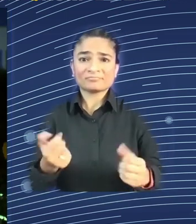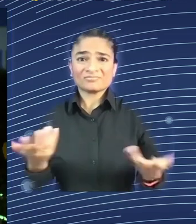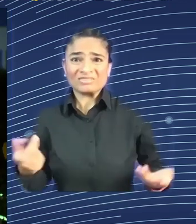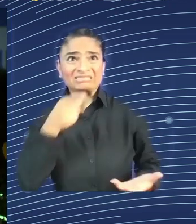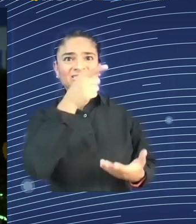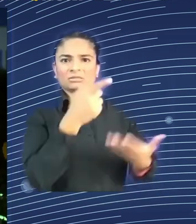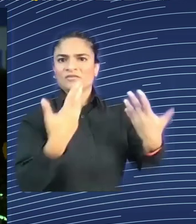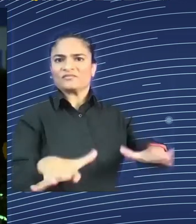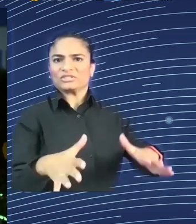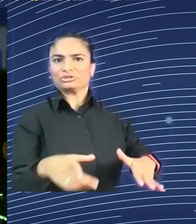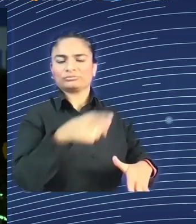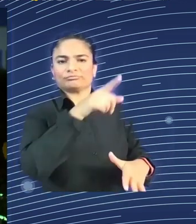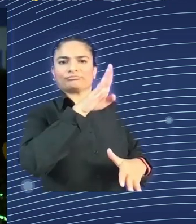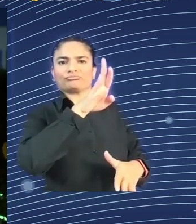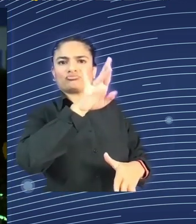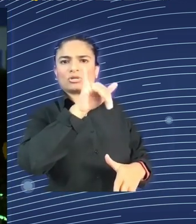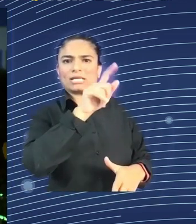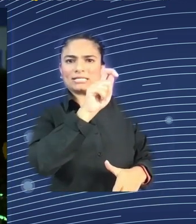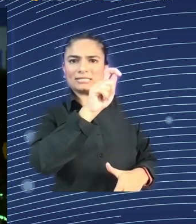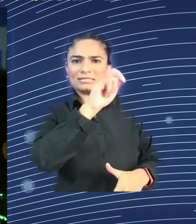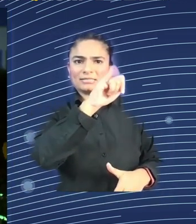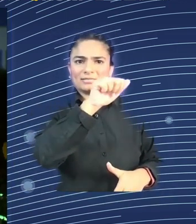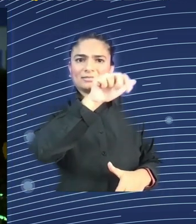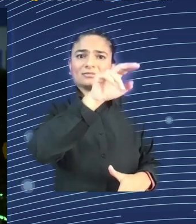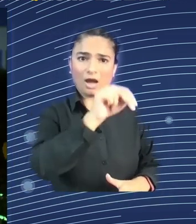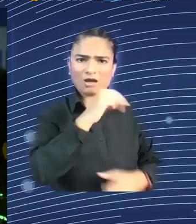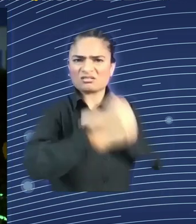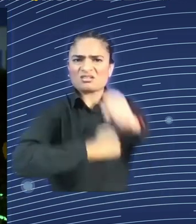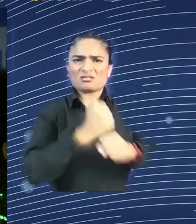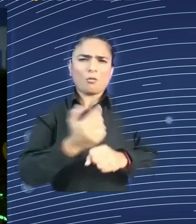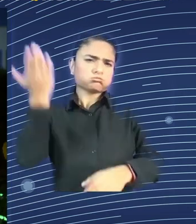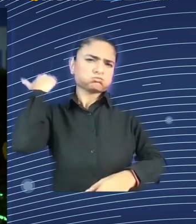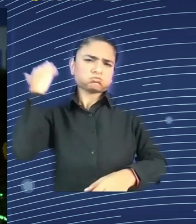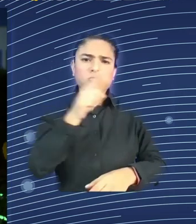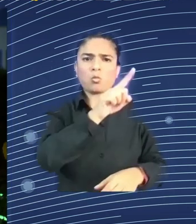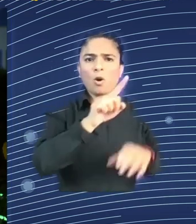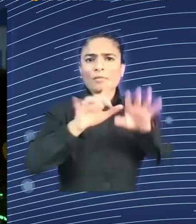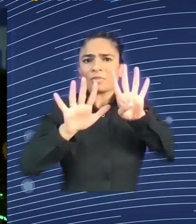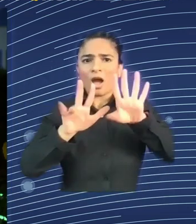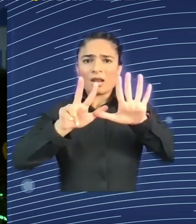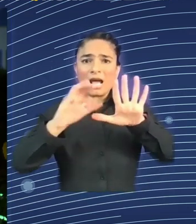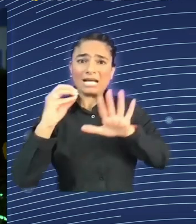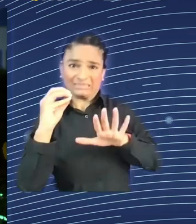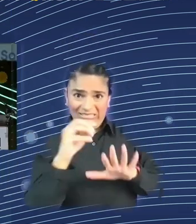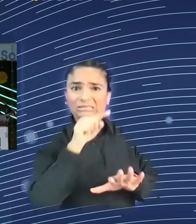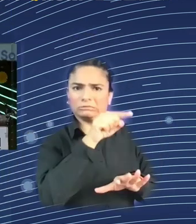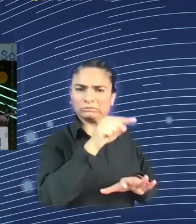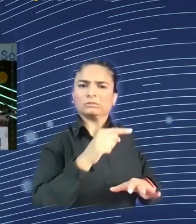of success when new technology comes is that you have to learn the new technology. Adopt it. Don't try and fight it because you're going to lose.